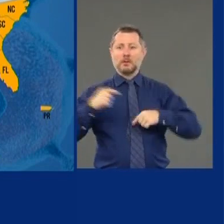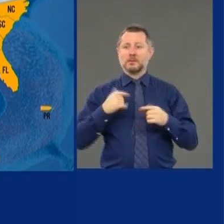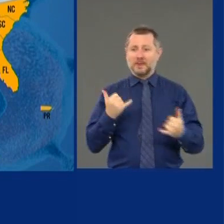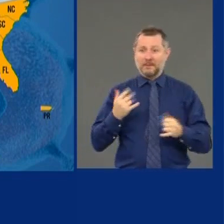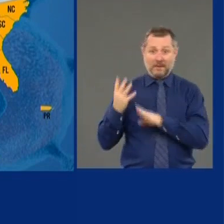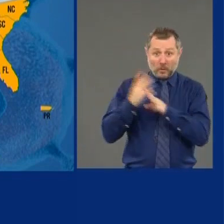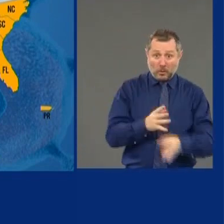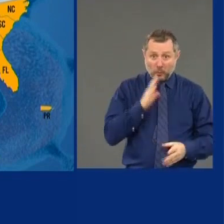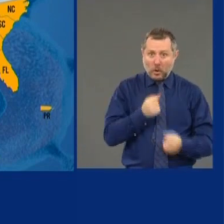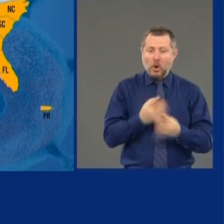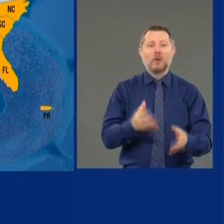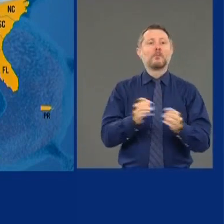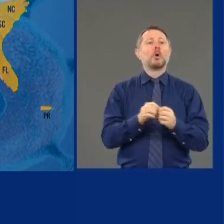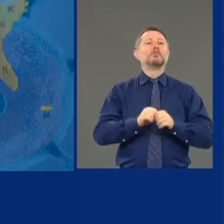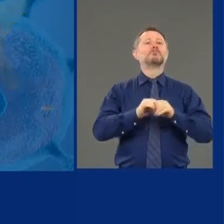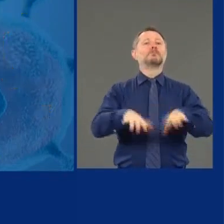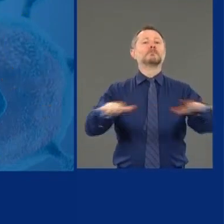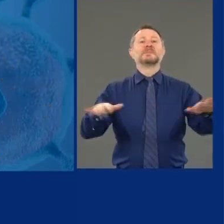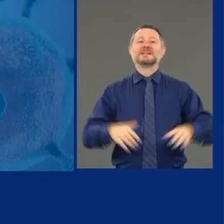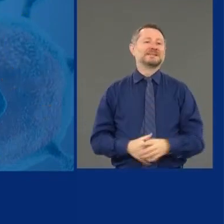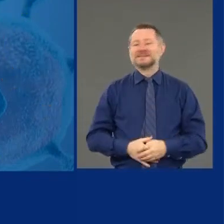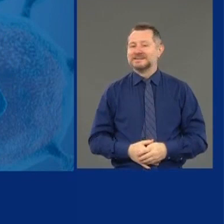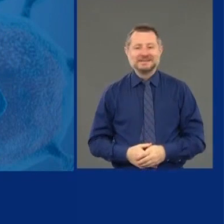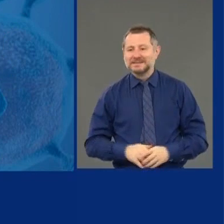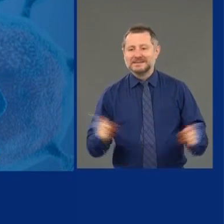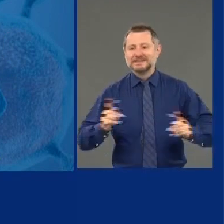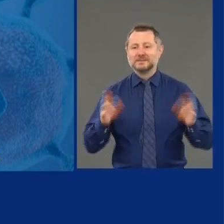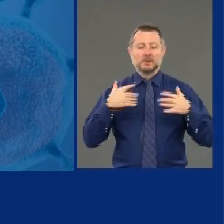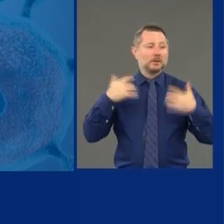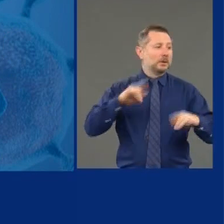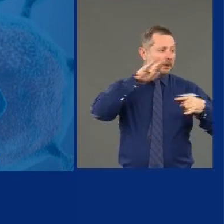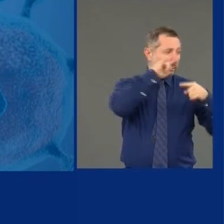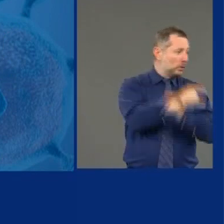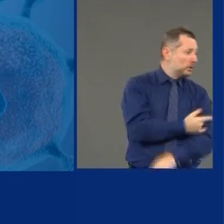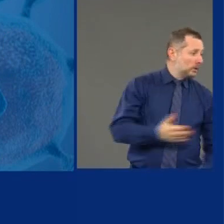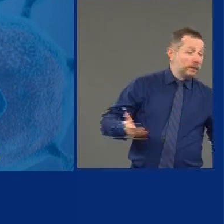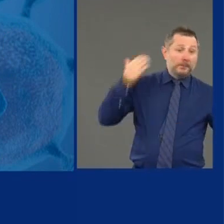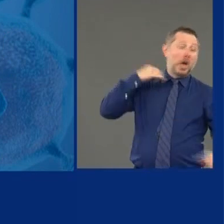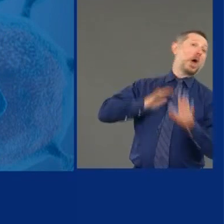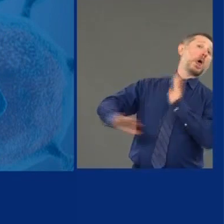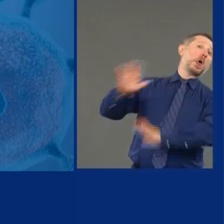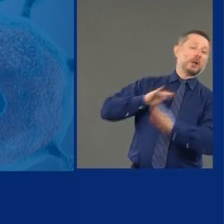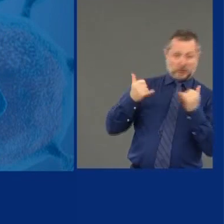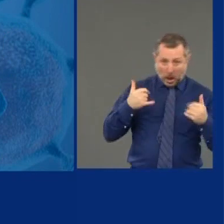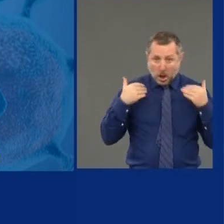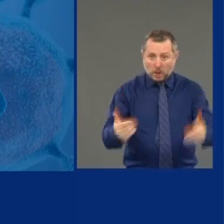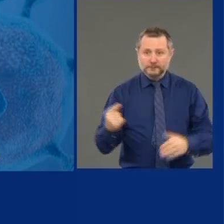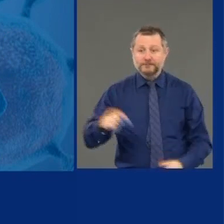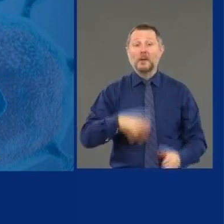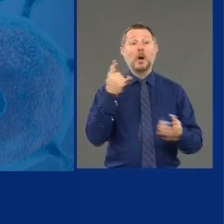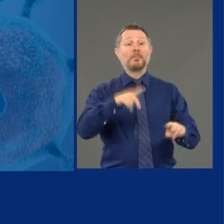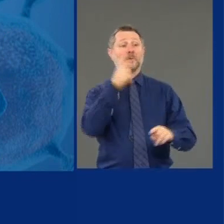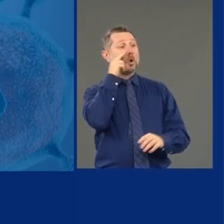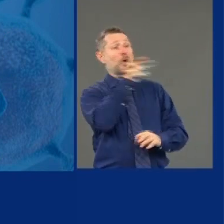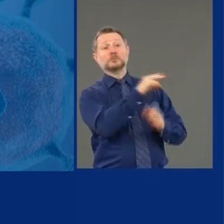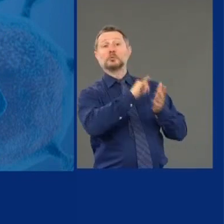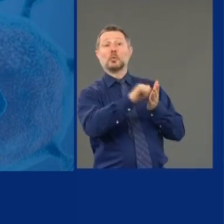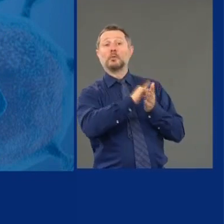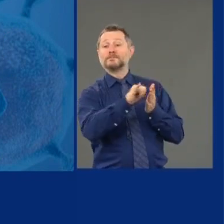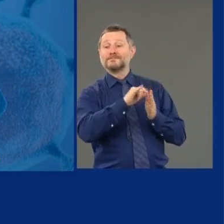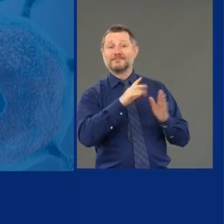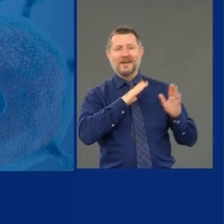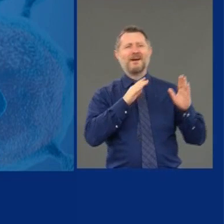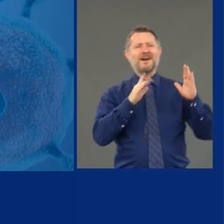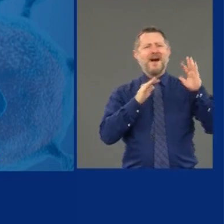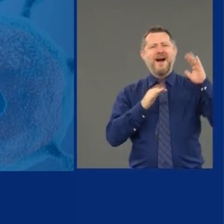spread. One of the great ironies in life. You look at what's happening in New York. You look at our curve,